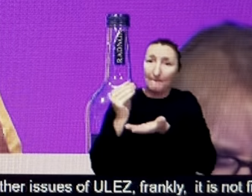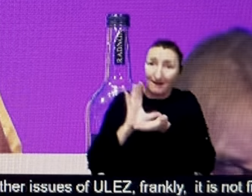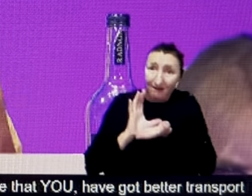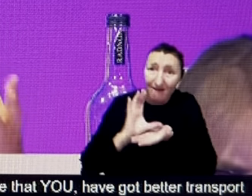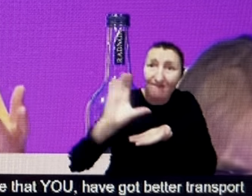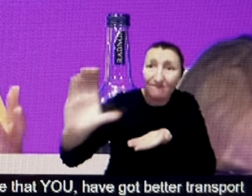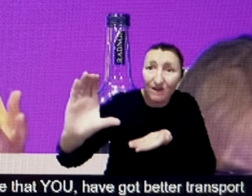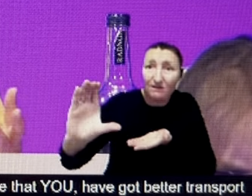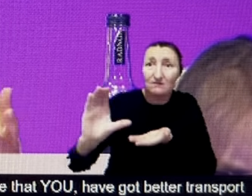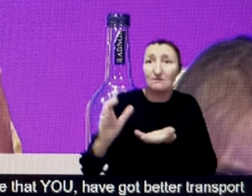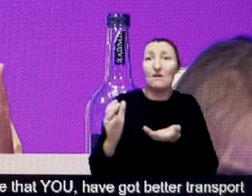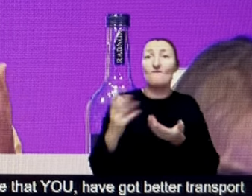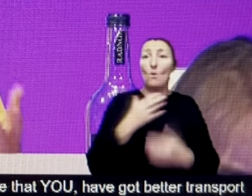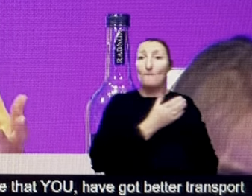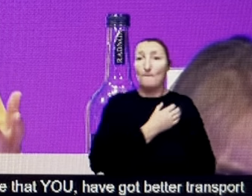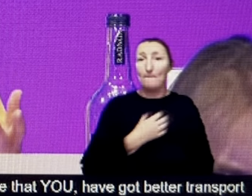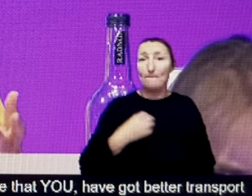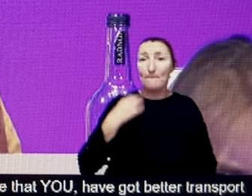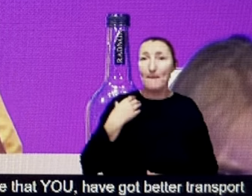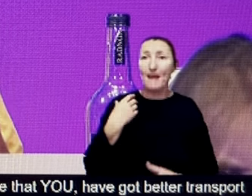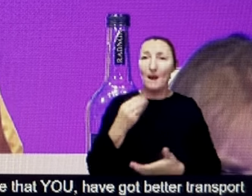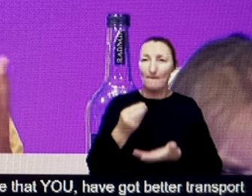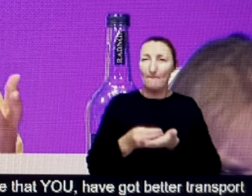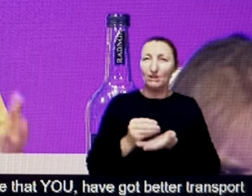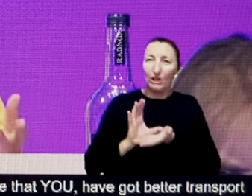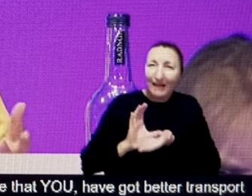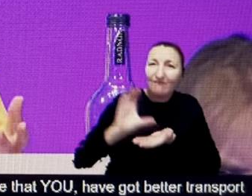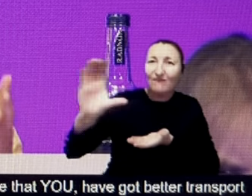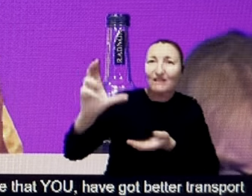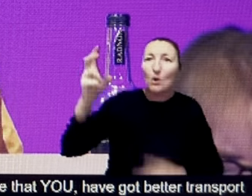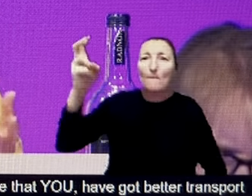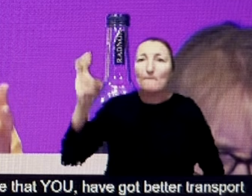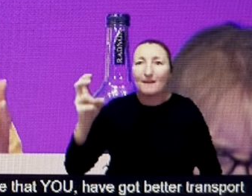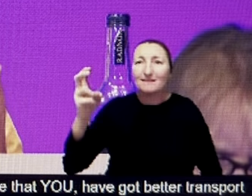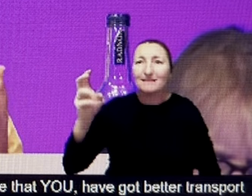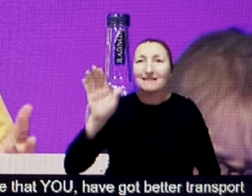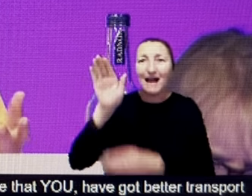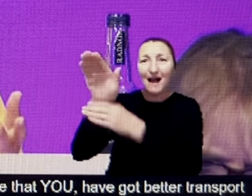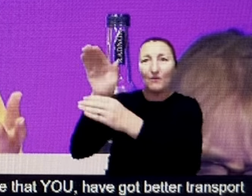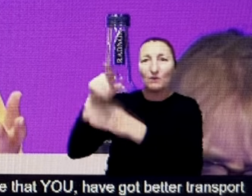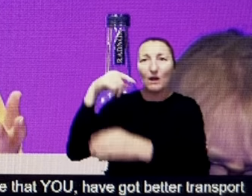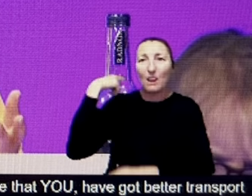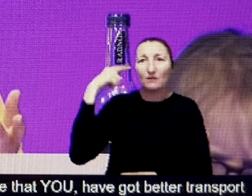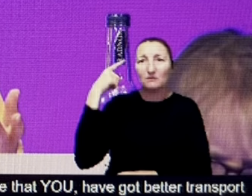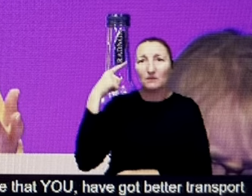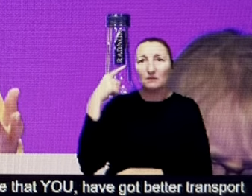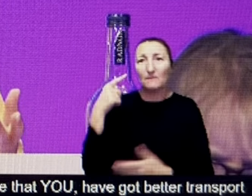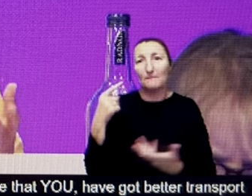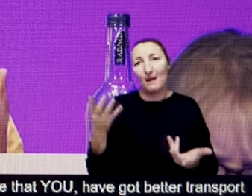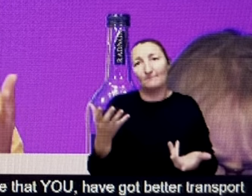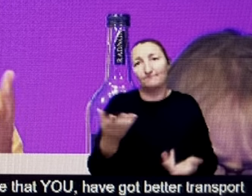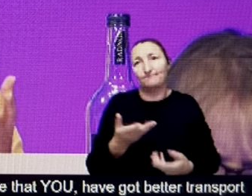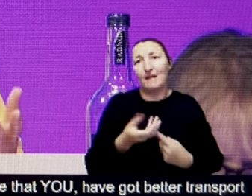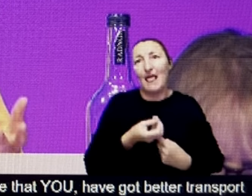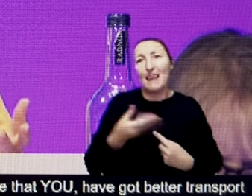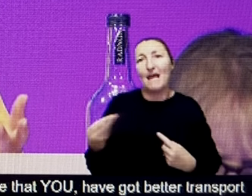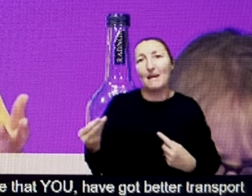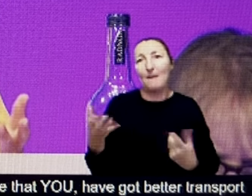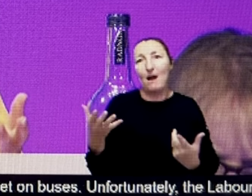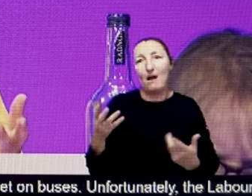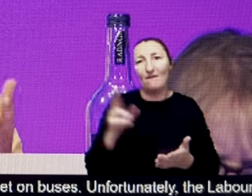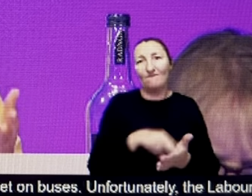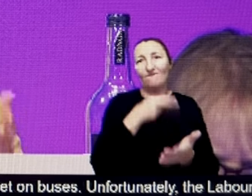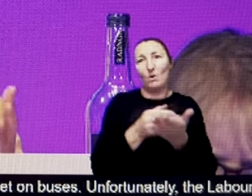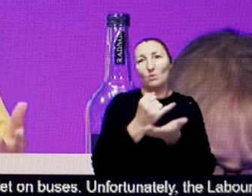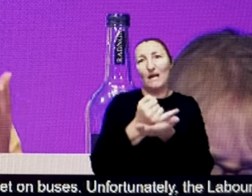the Mayor's budget on buses. Now, unfortunately, Labour Group voted against that. And that's simply the